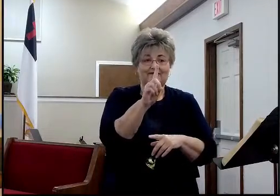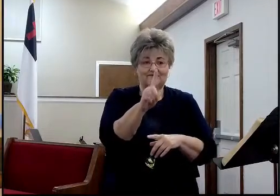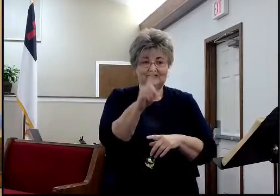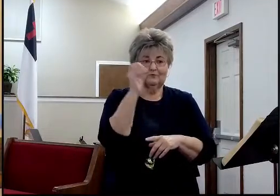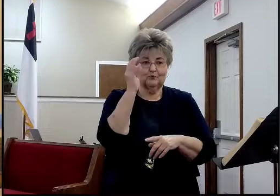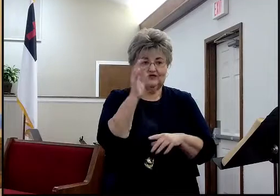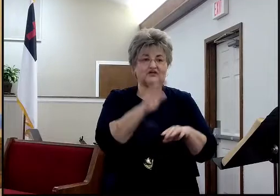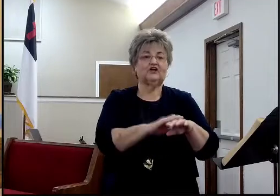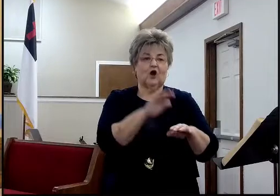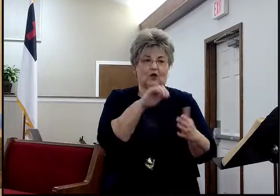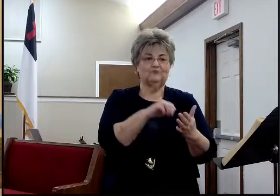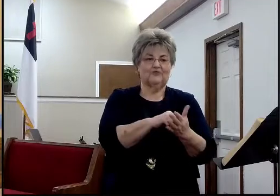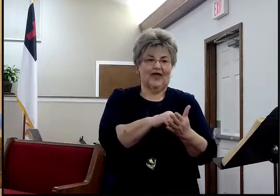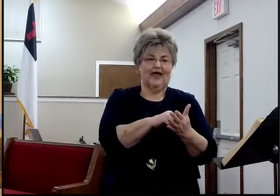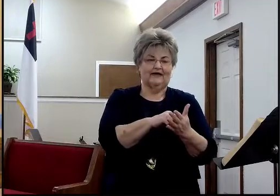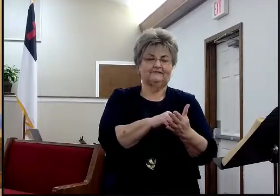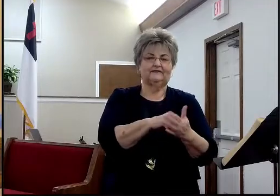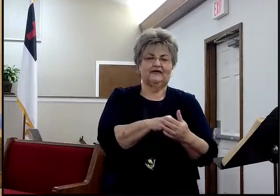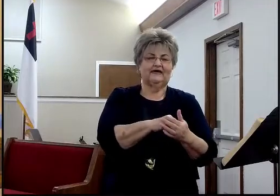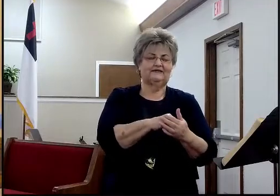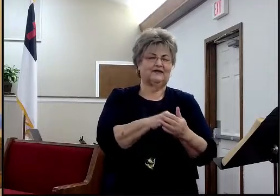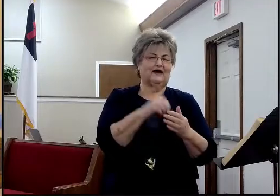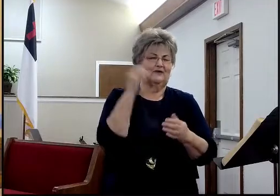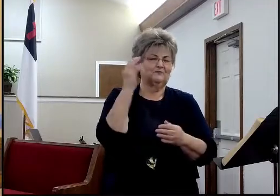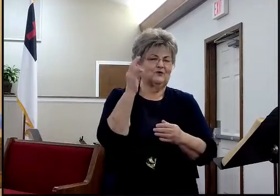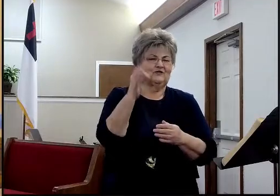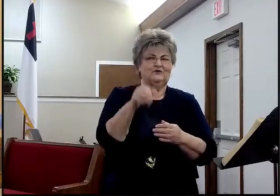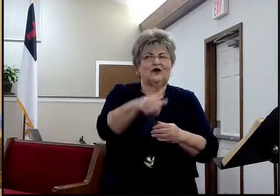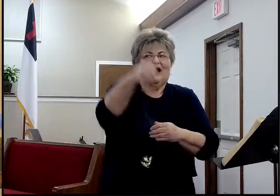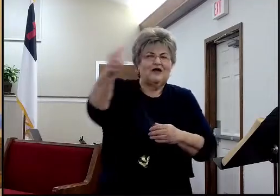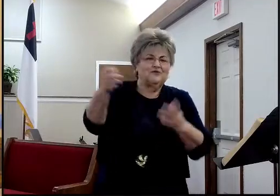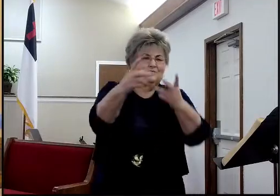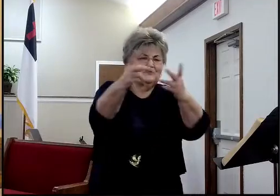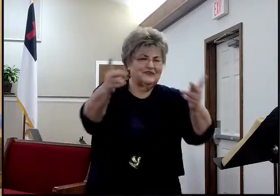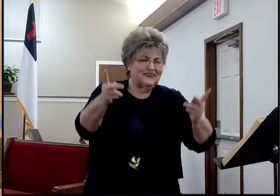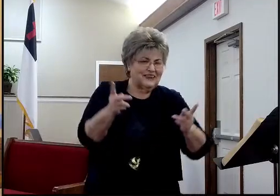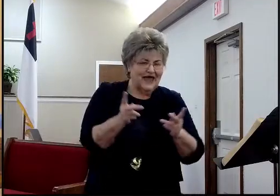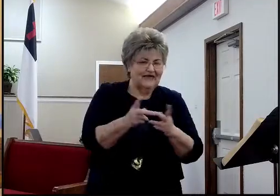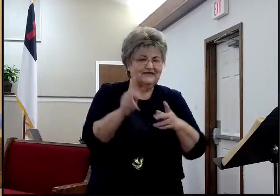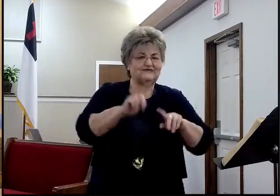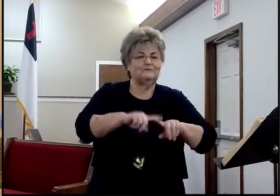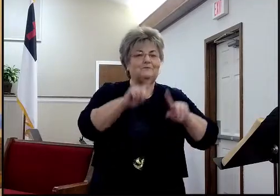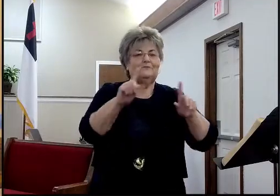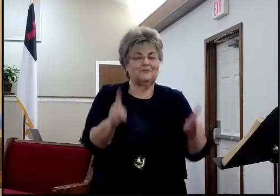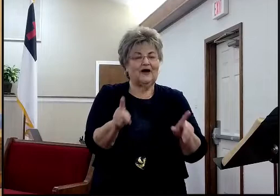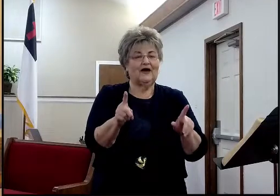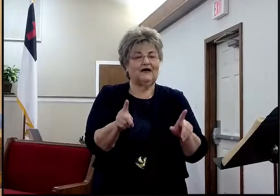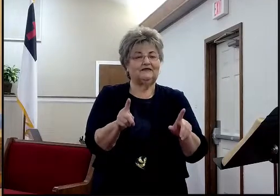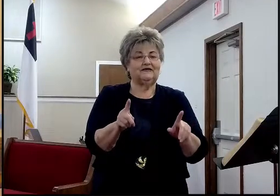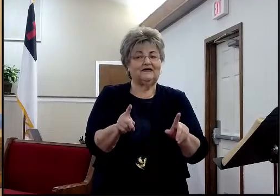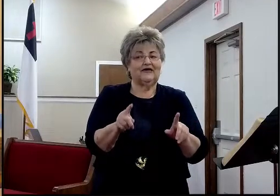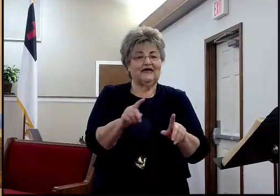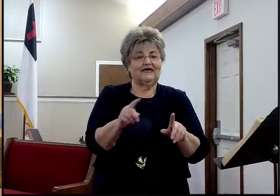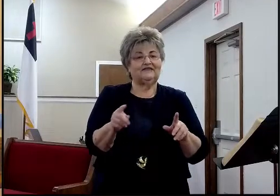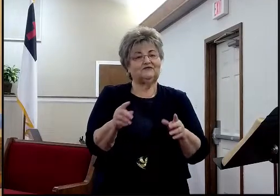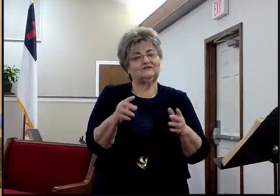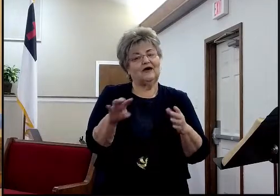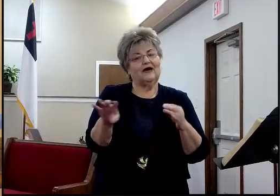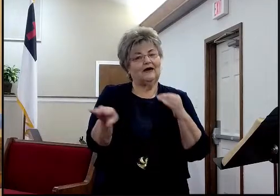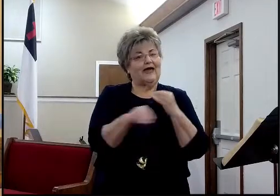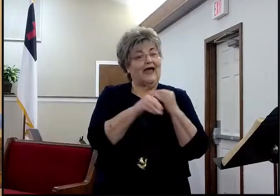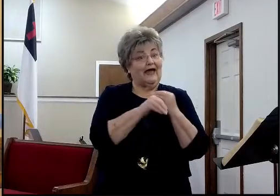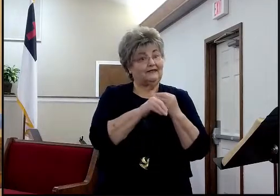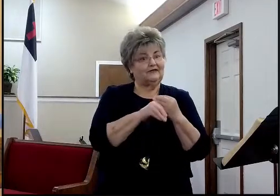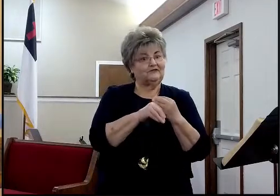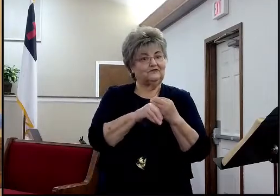please put that on your radar. You say, I don't even know how to get to the podcast. I still have those questions. We have, Austin has put it on the website. So if you go to the church